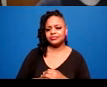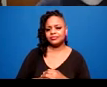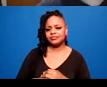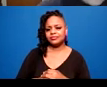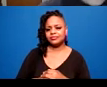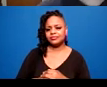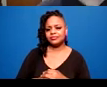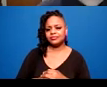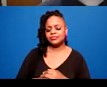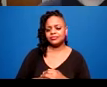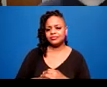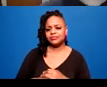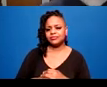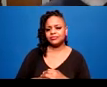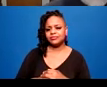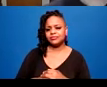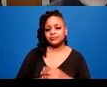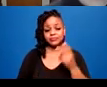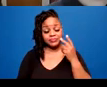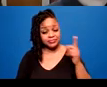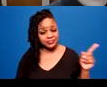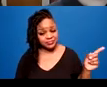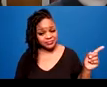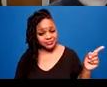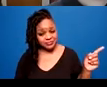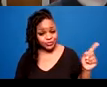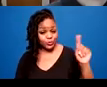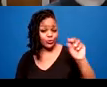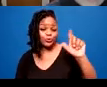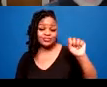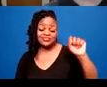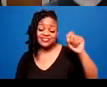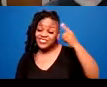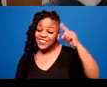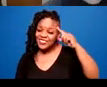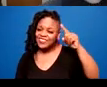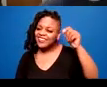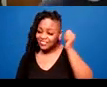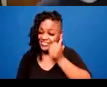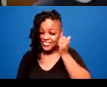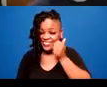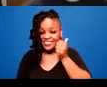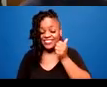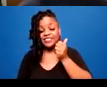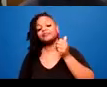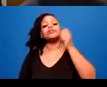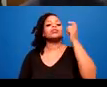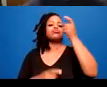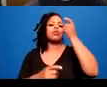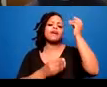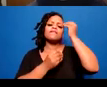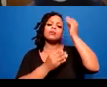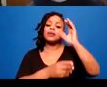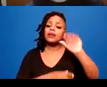Tools for every day. One, trauma informed care. Two, understanding